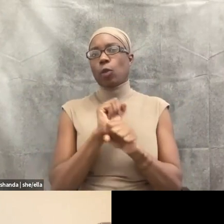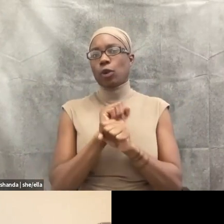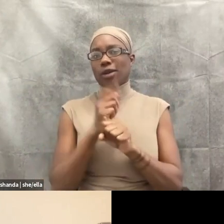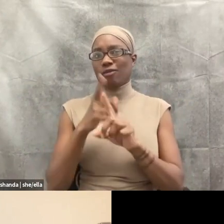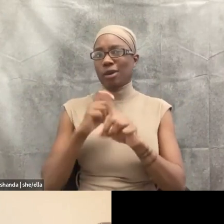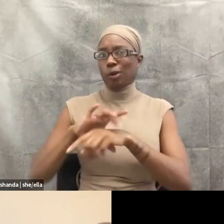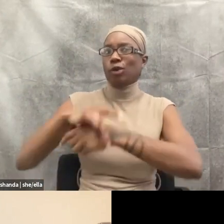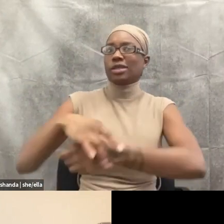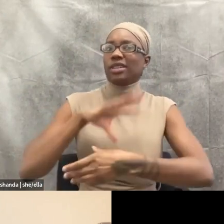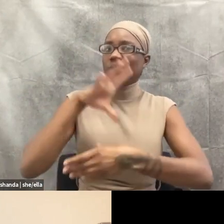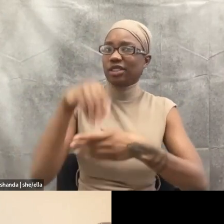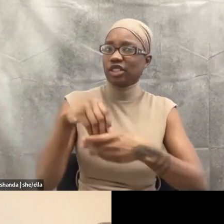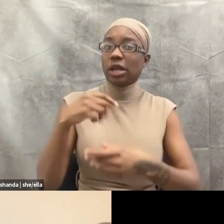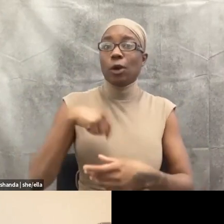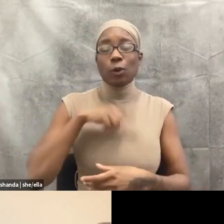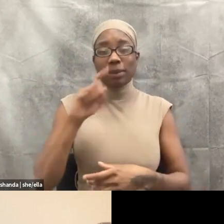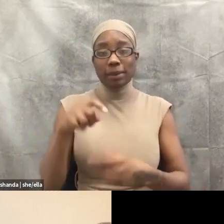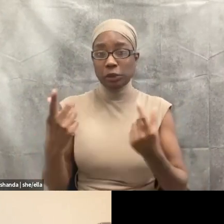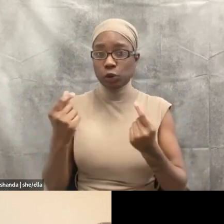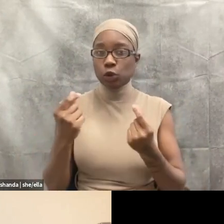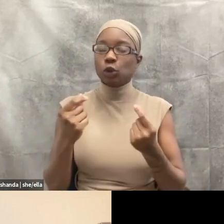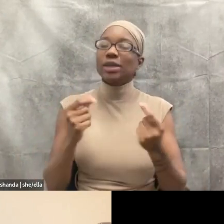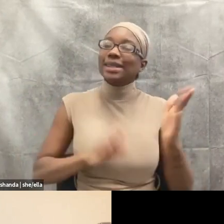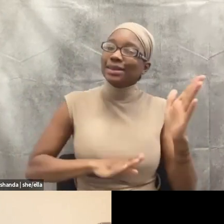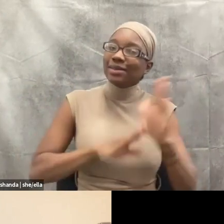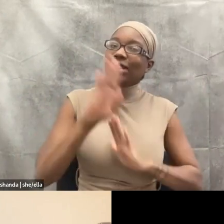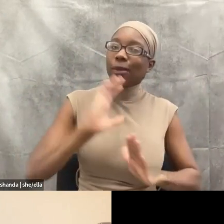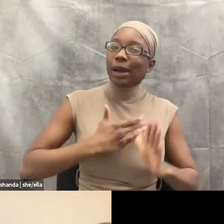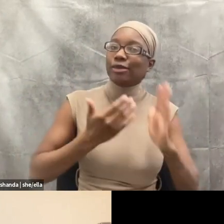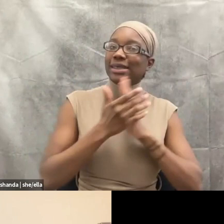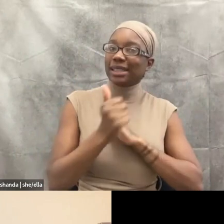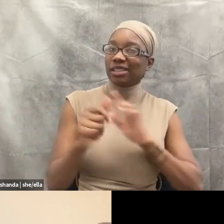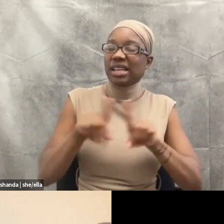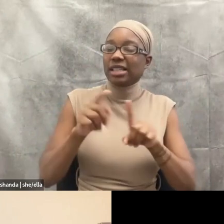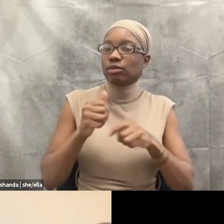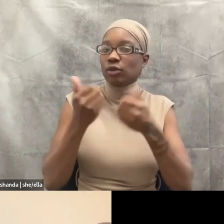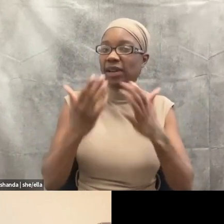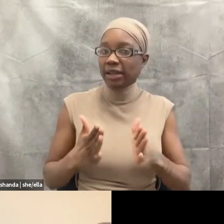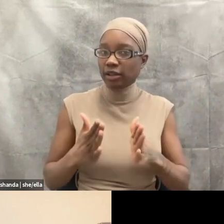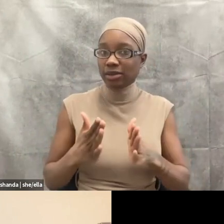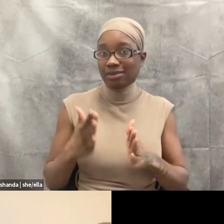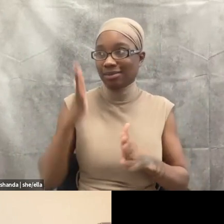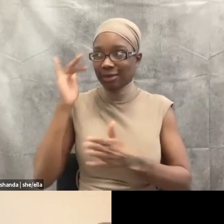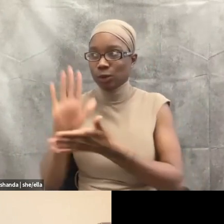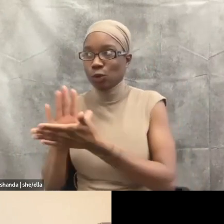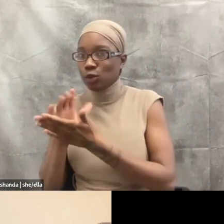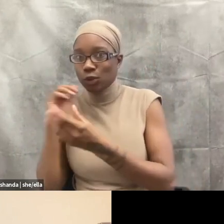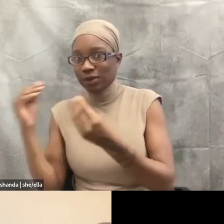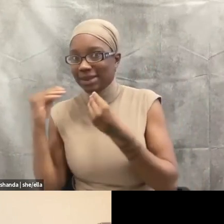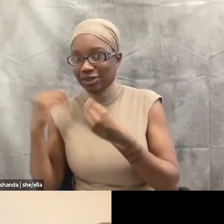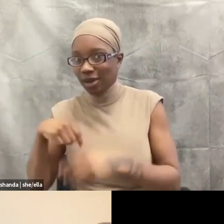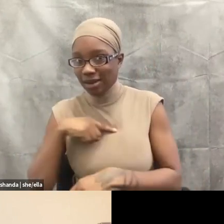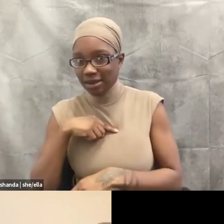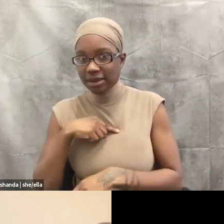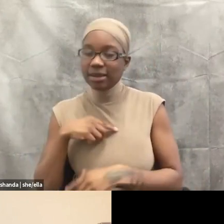skills. Because we weren't taught the skills in school that we need, um, we need to look at how to understand our own suicide, our attitudes about